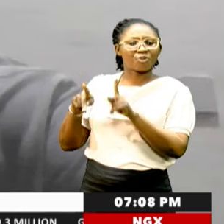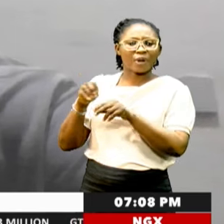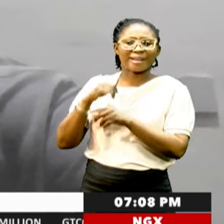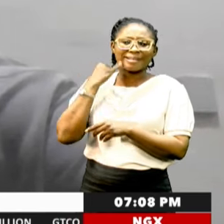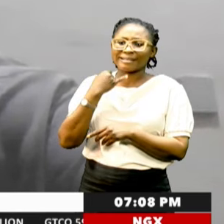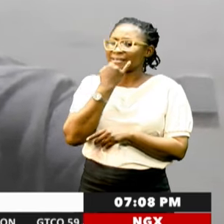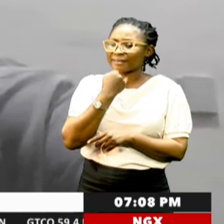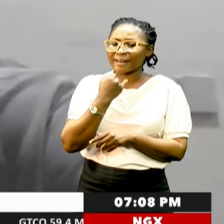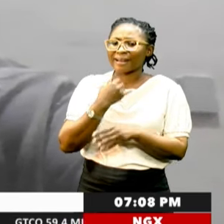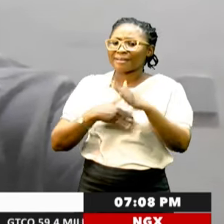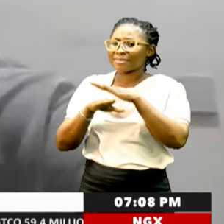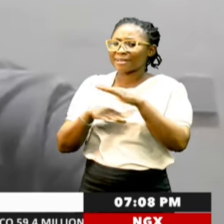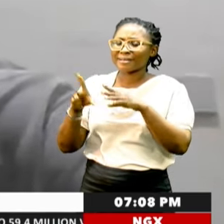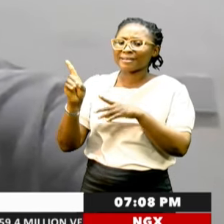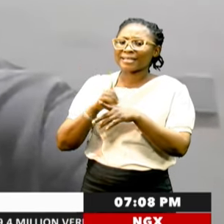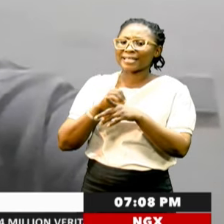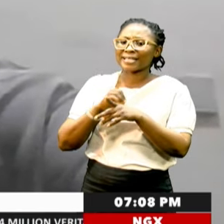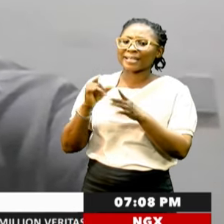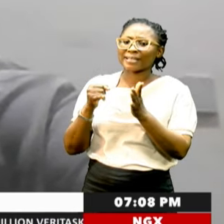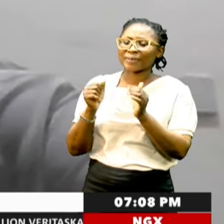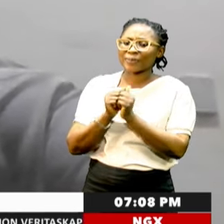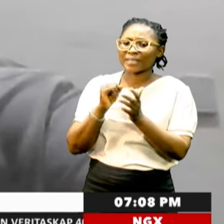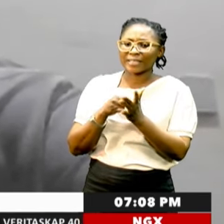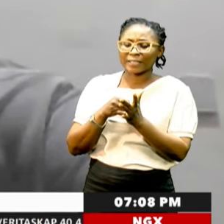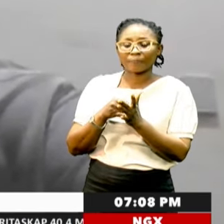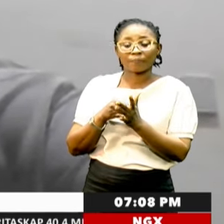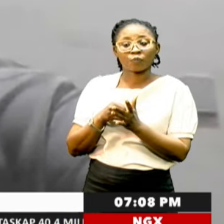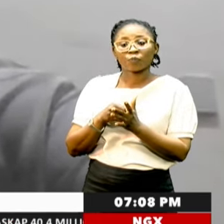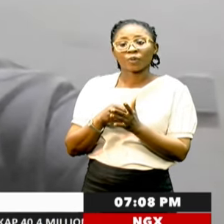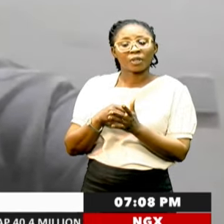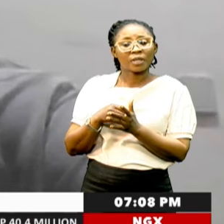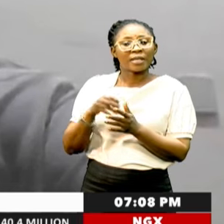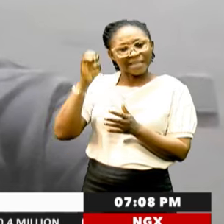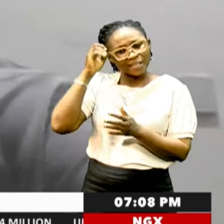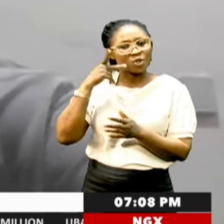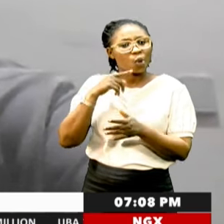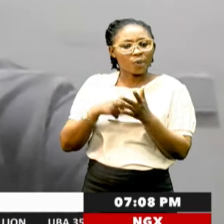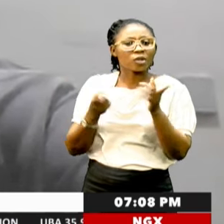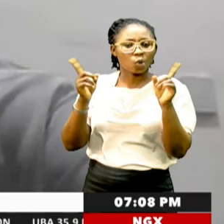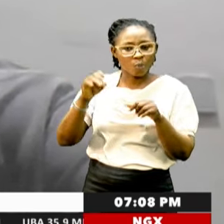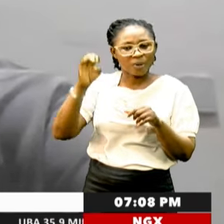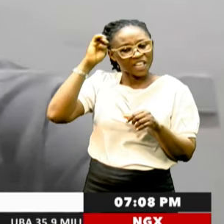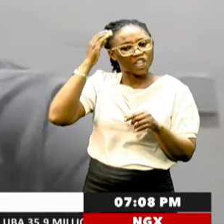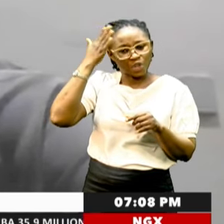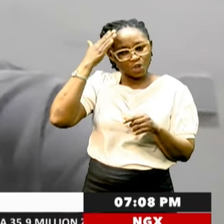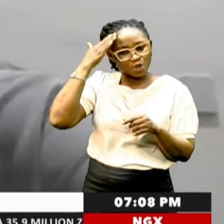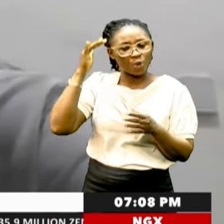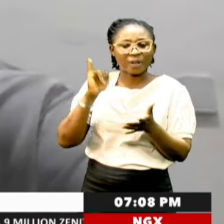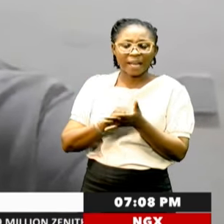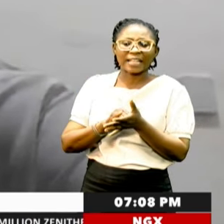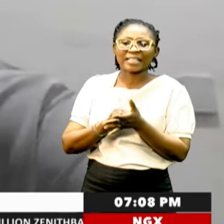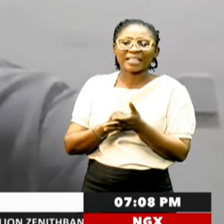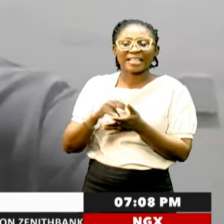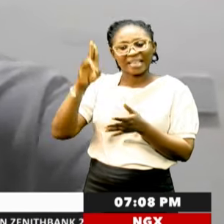basically, also dealt a blow to Rishi Sunak. Sunak himself saw this coming. He knew from opinion polls that